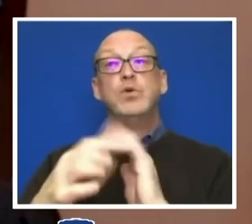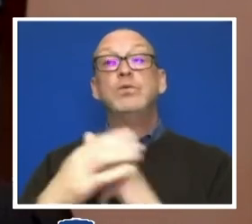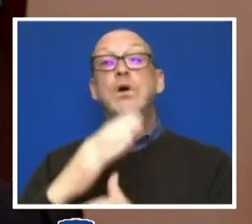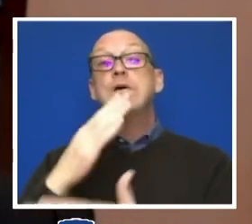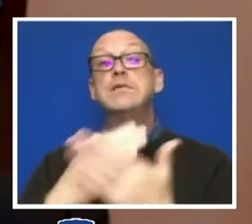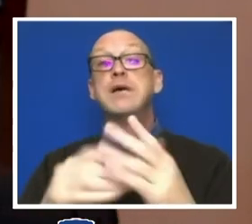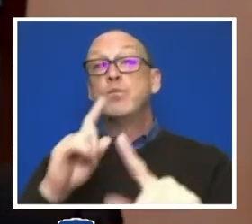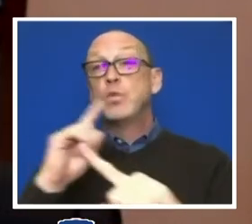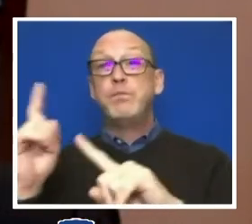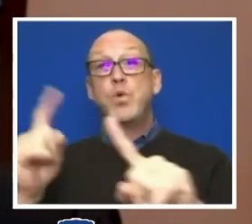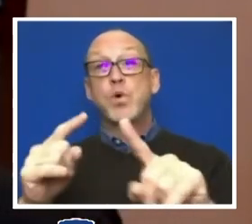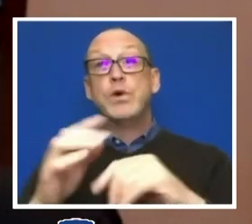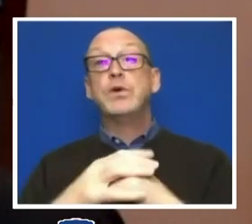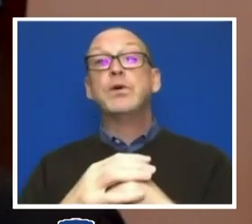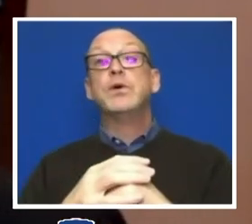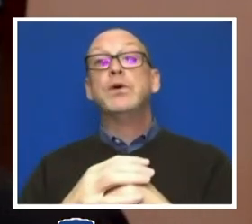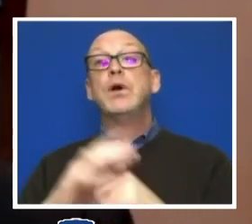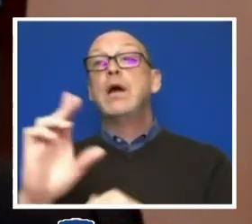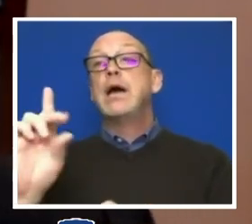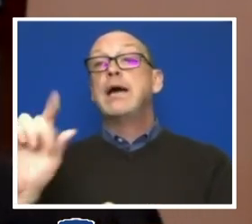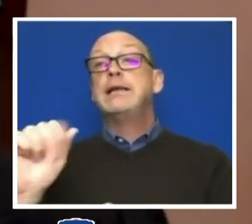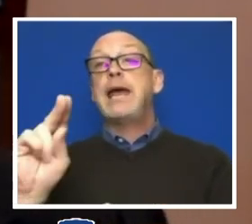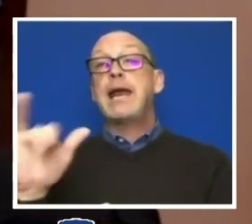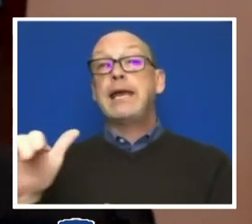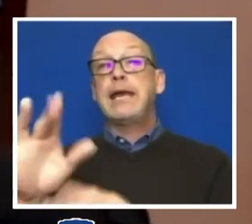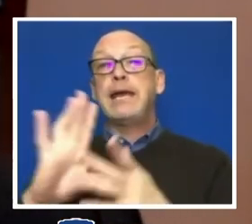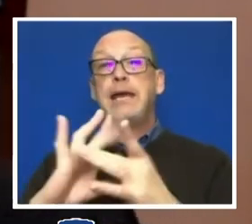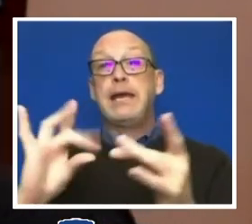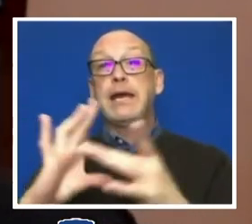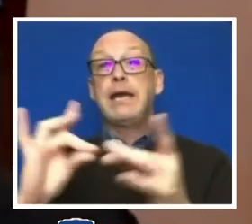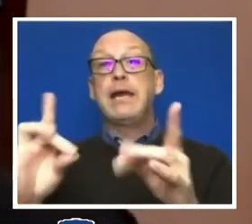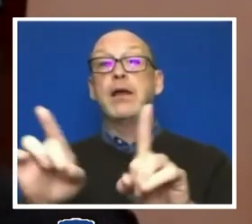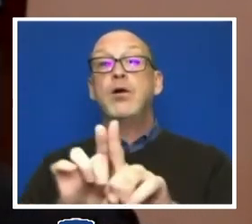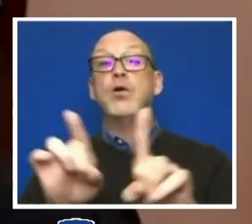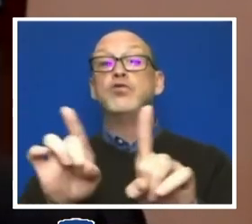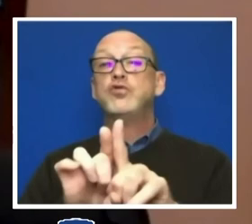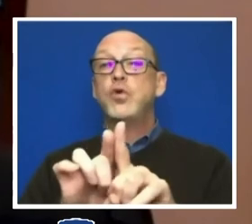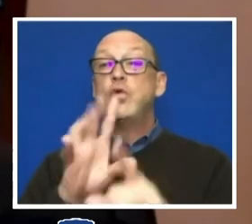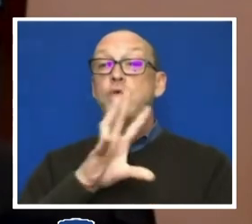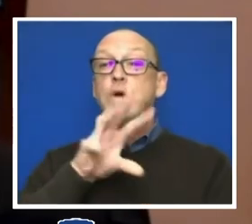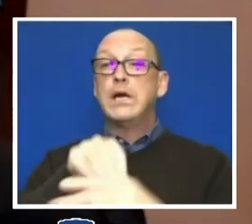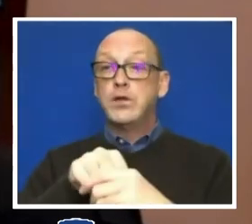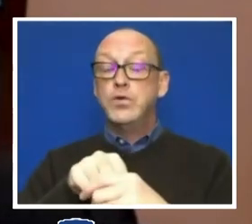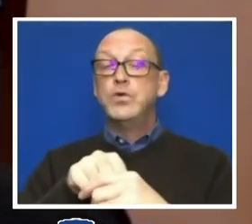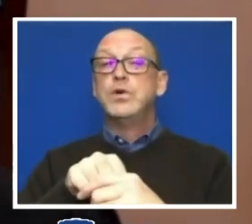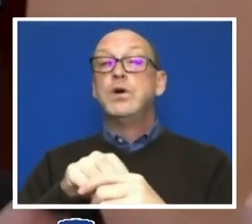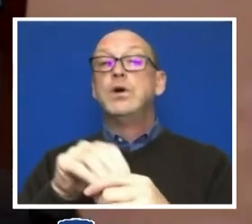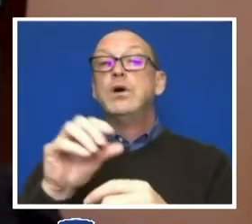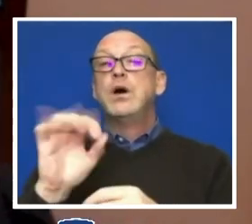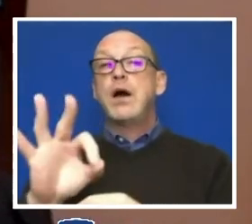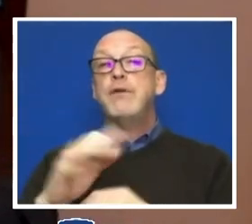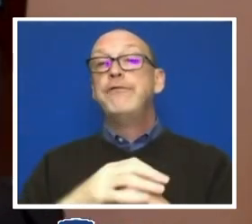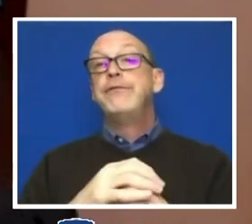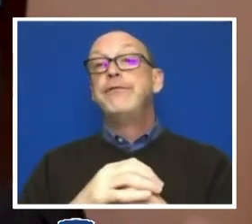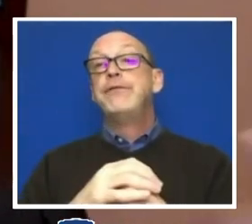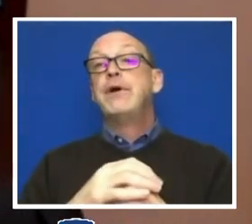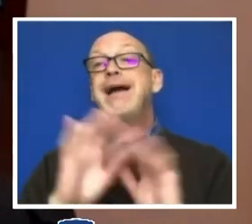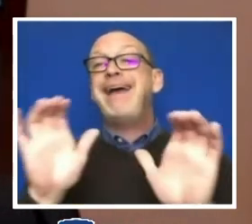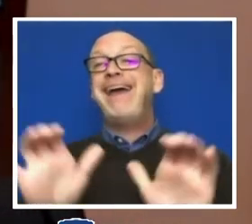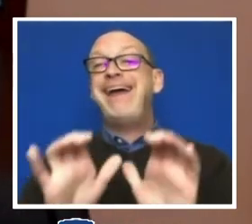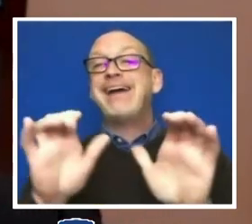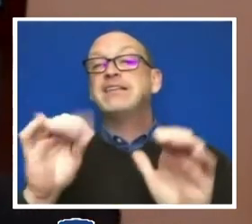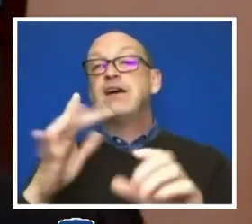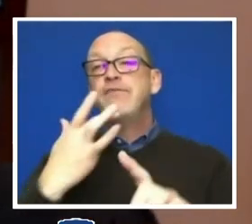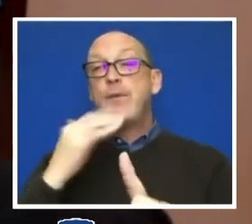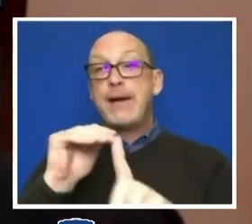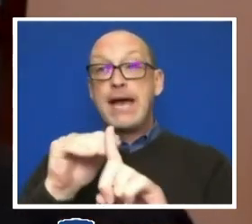reporting that Danny mentioned, as well as the inclusion of, you know, acts of bias in the